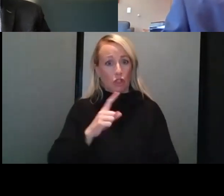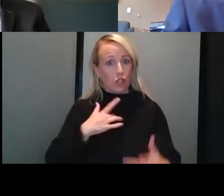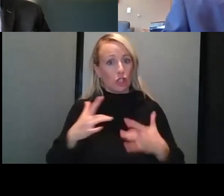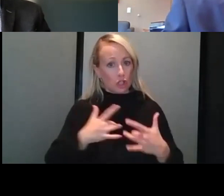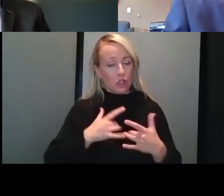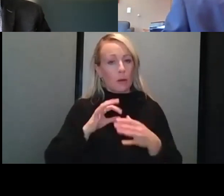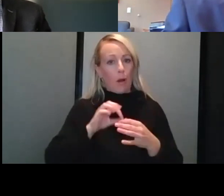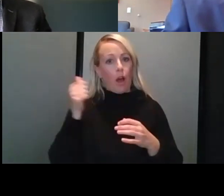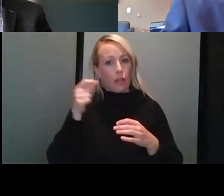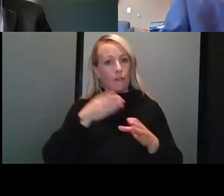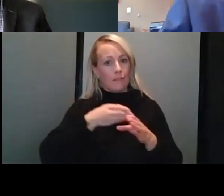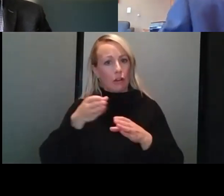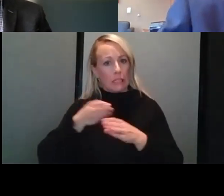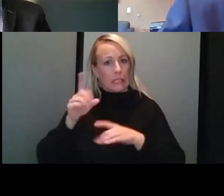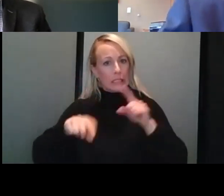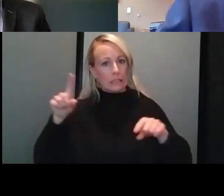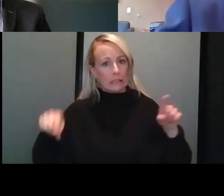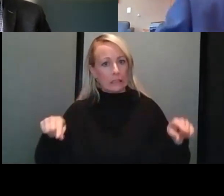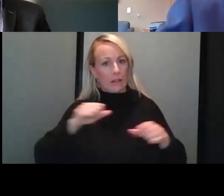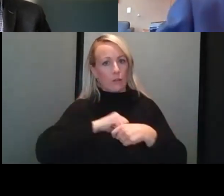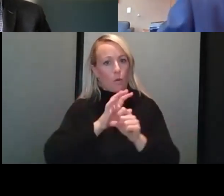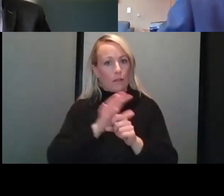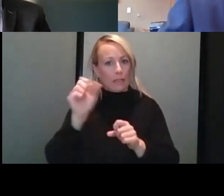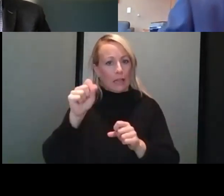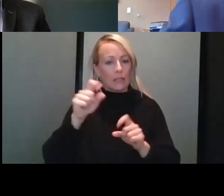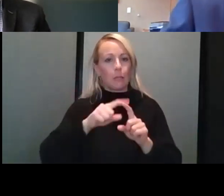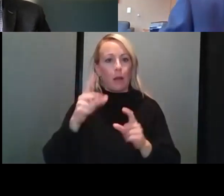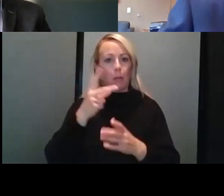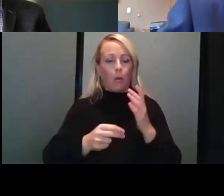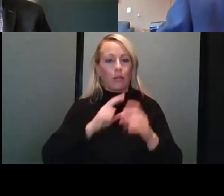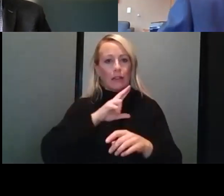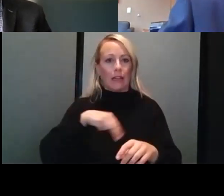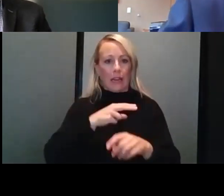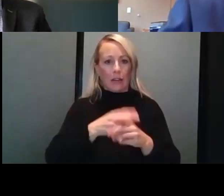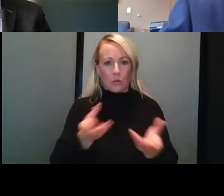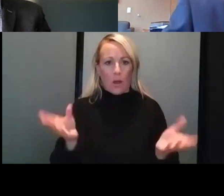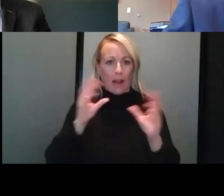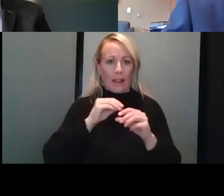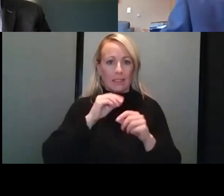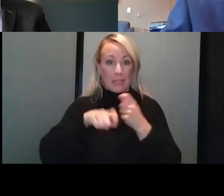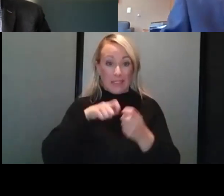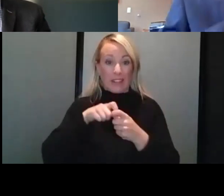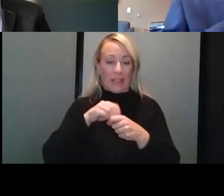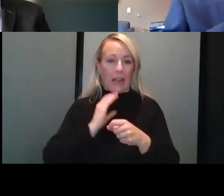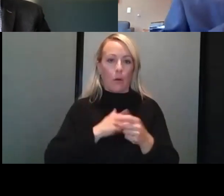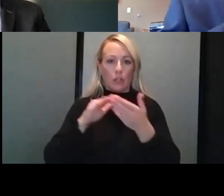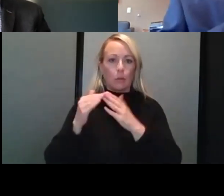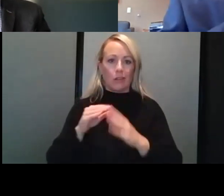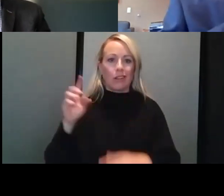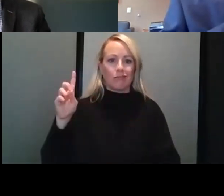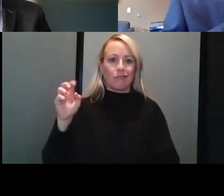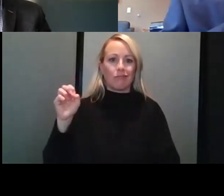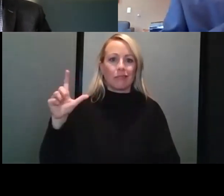variants, but both nationwide and particularly in our community, Delta's the issue.